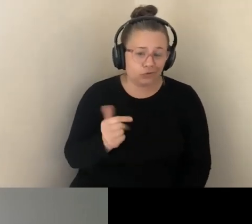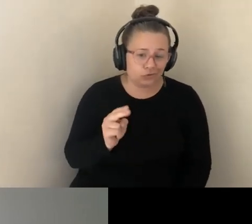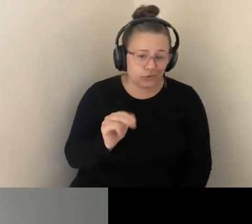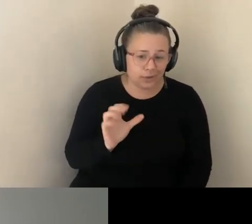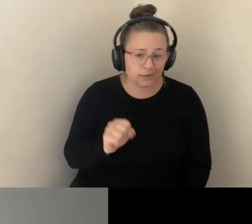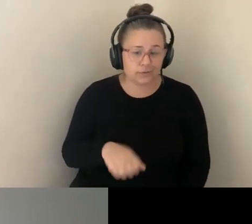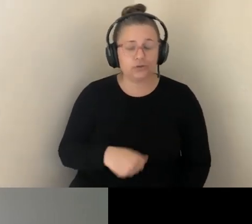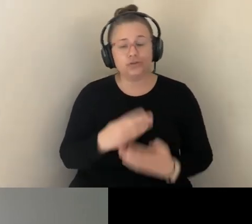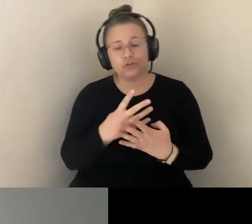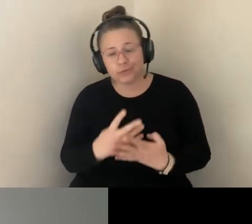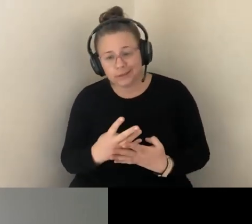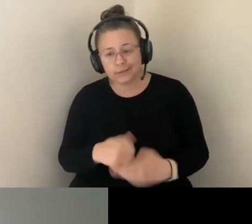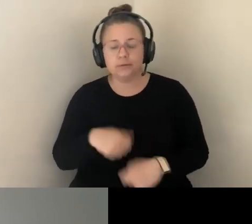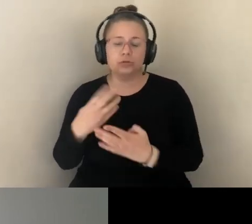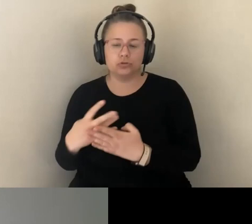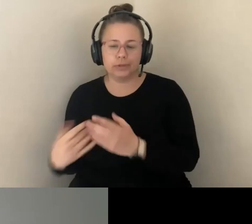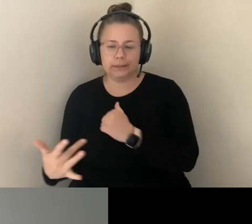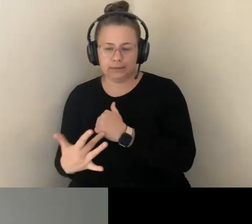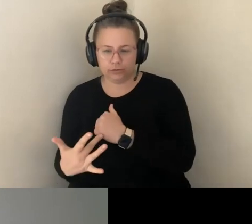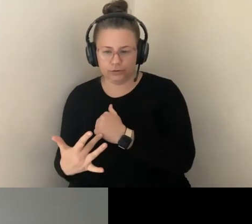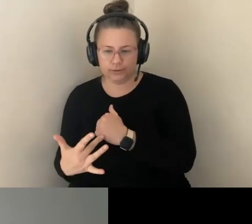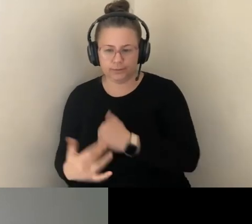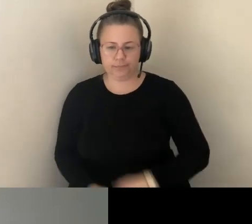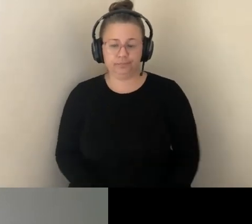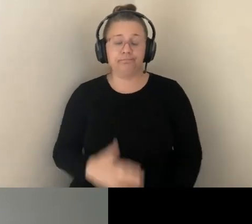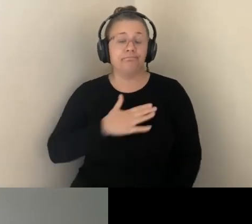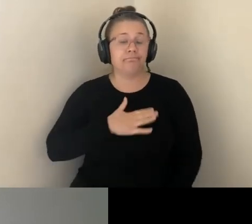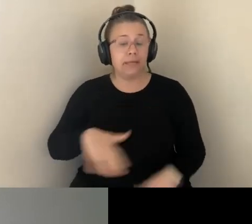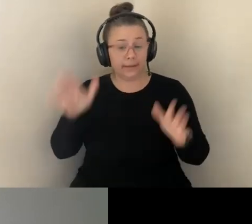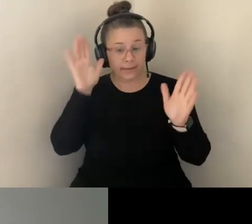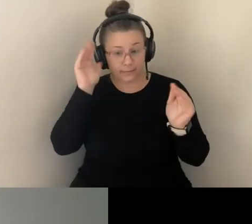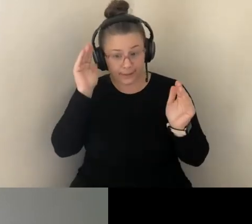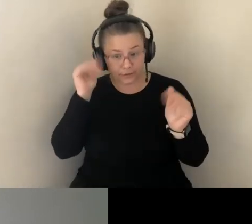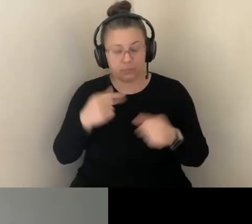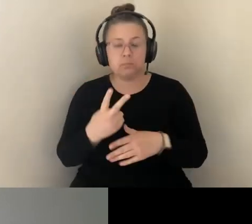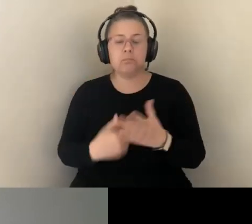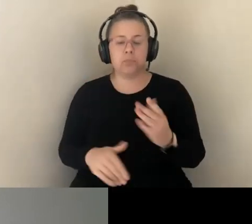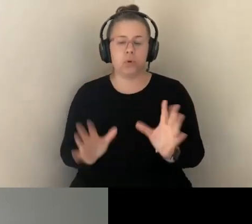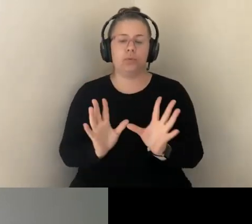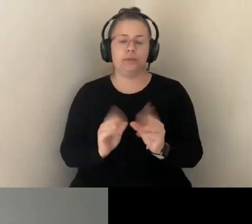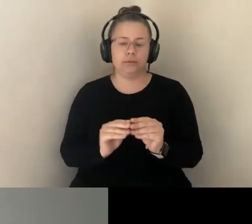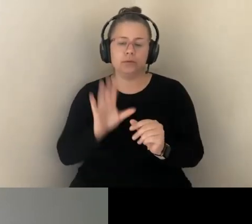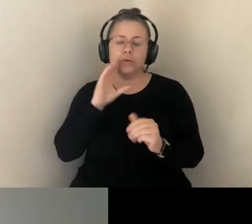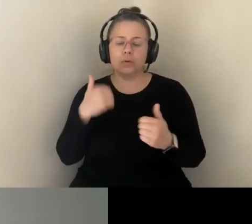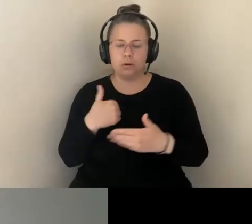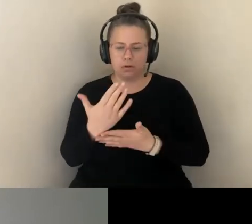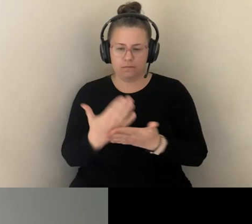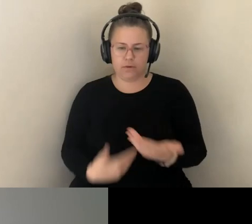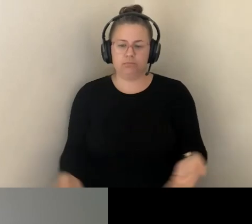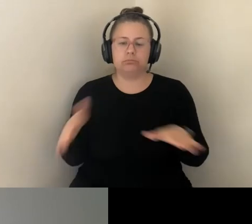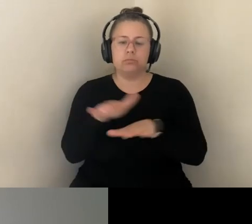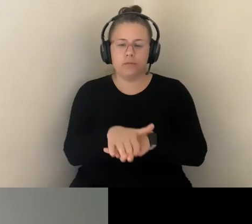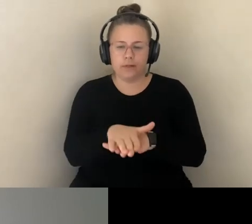CONSIDERABLE PRODUCTIVE OVERLAP BETWEEN THE TWO SESSIONS. EACH SESSION WILL BE MODERATED, WE'LL BEGIN WITH PANELIST COMMENTS AND